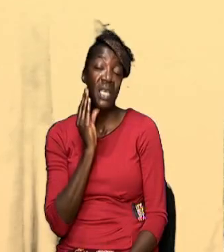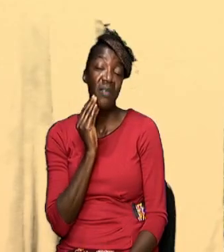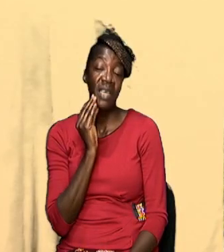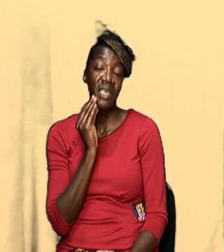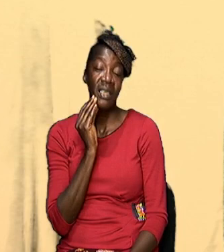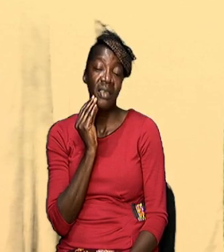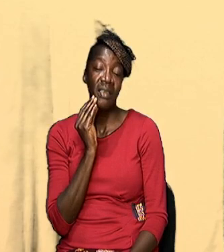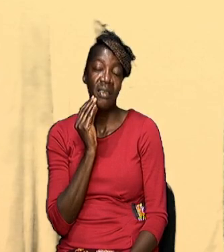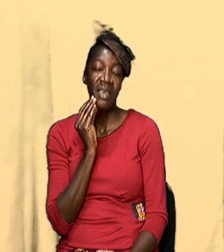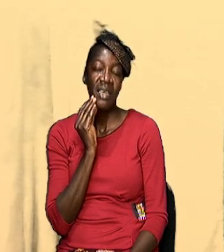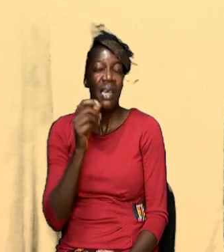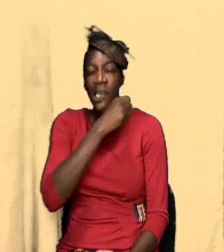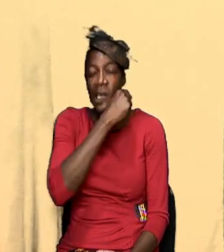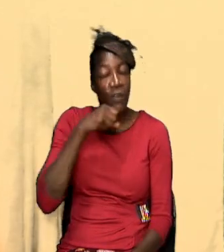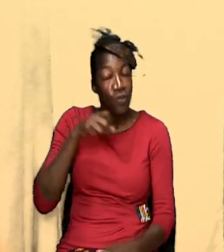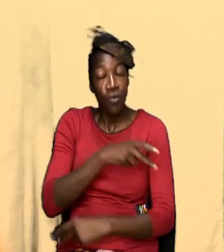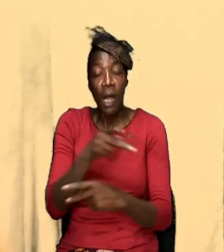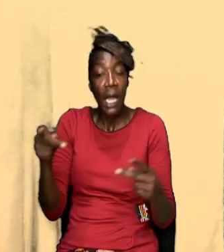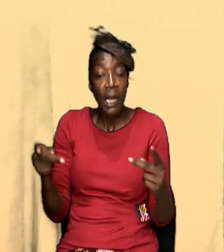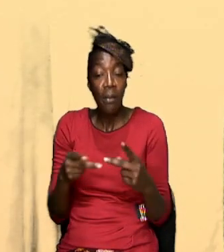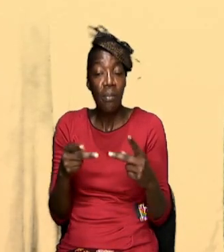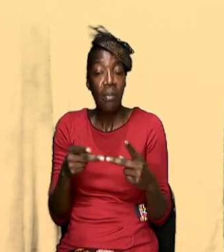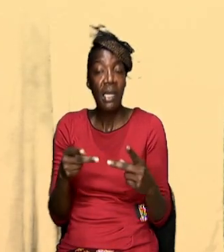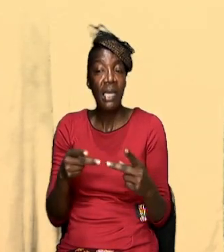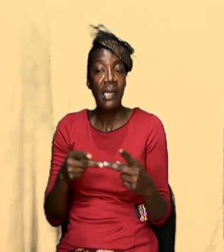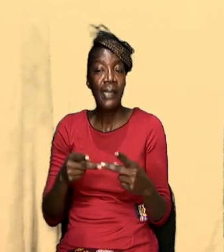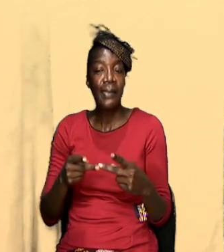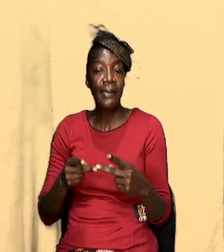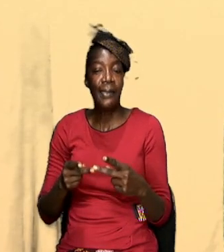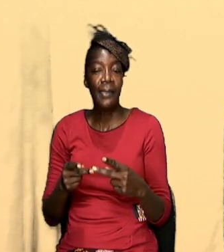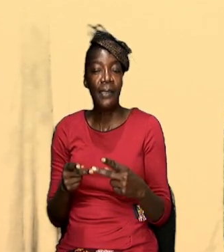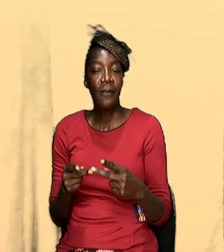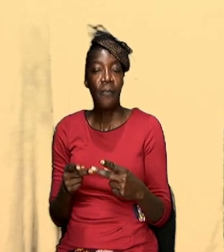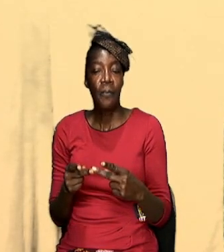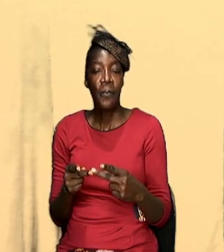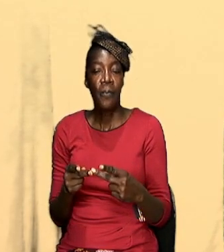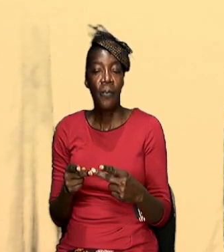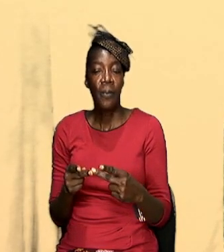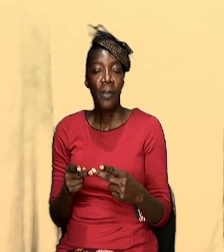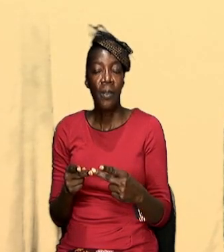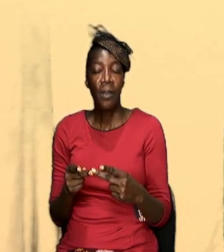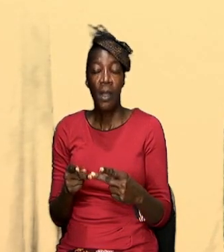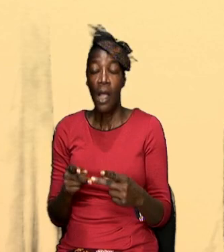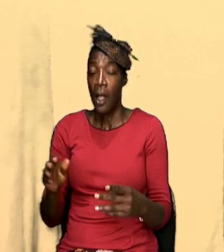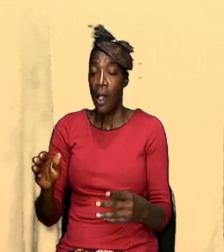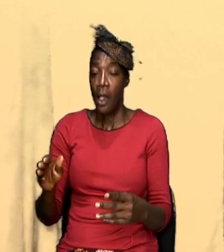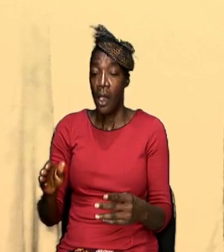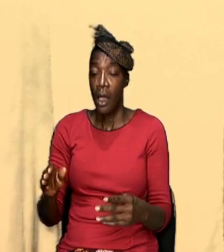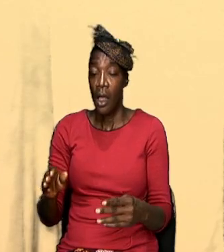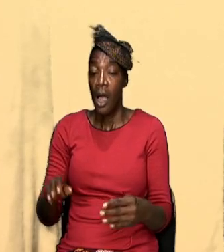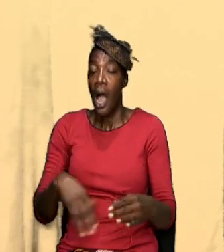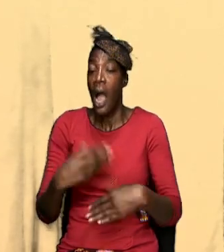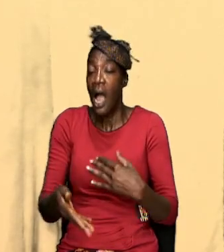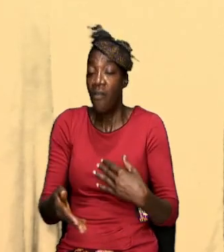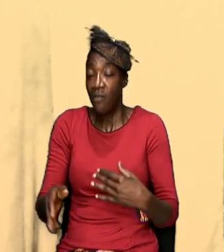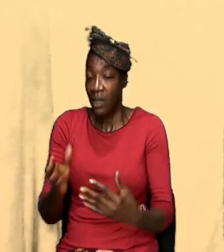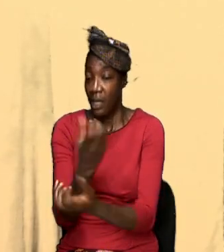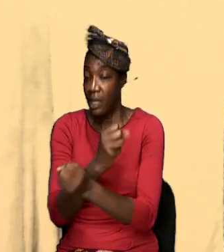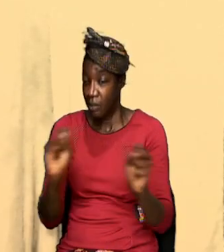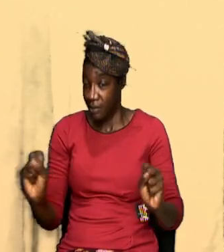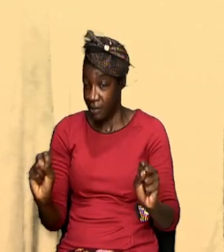Arabia Desert, you know, shortly after he got saved and doing his preparation